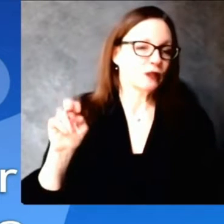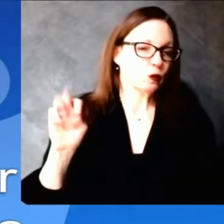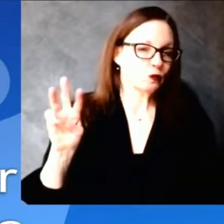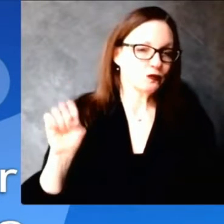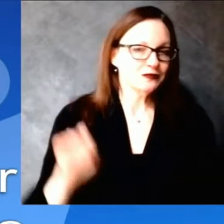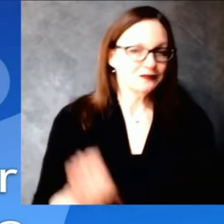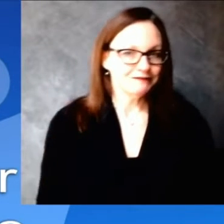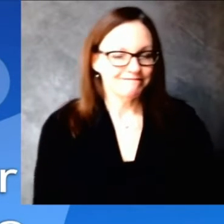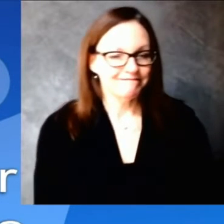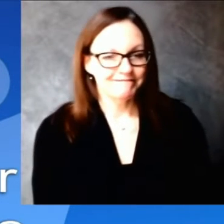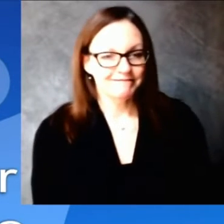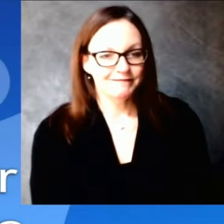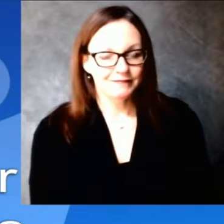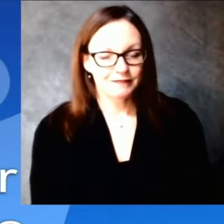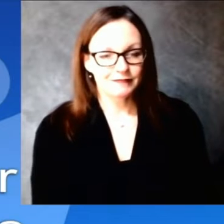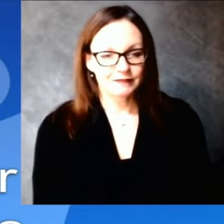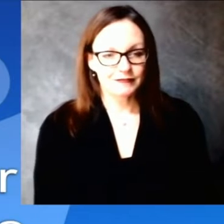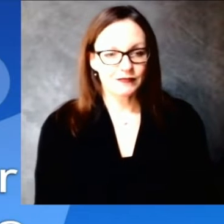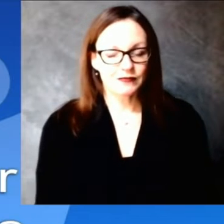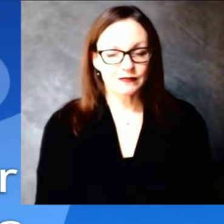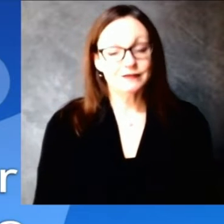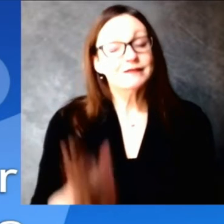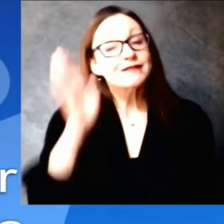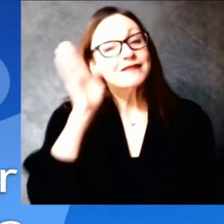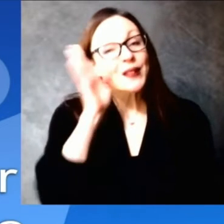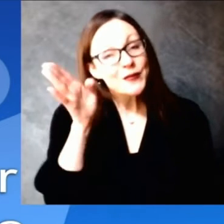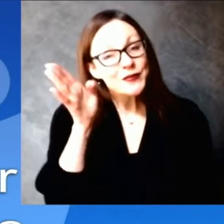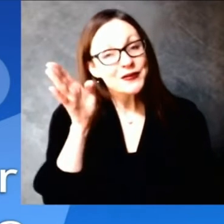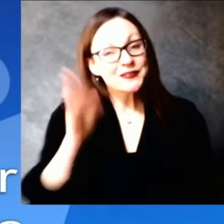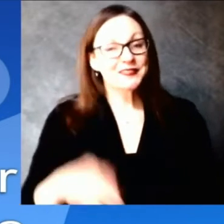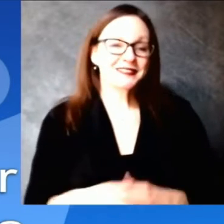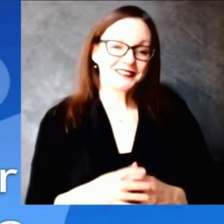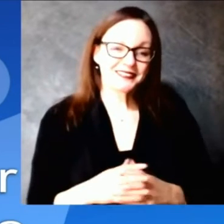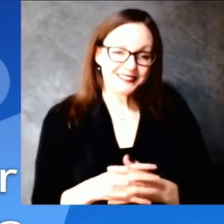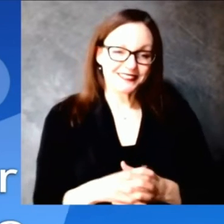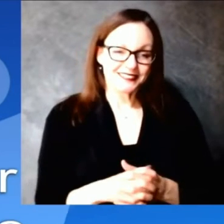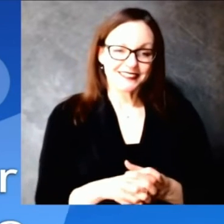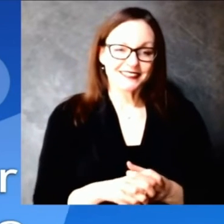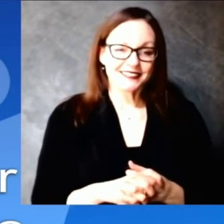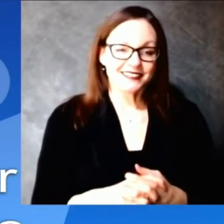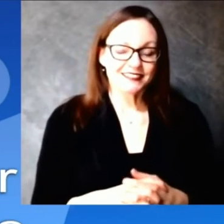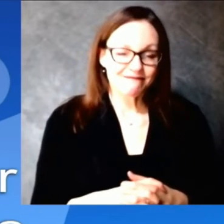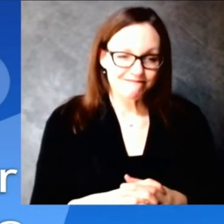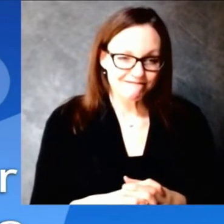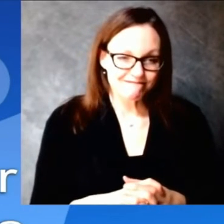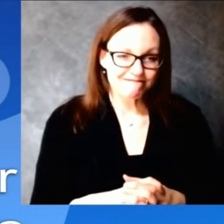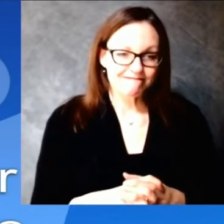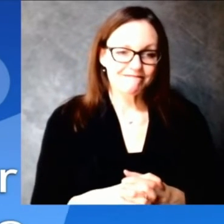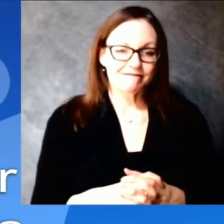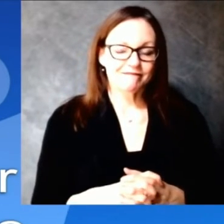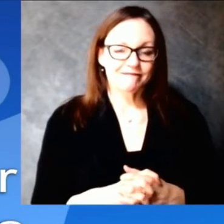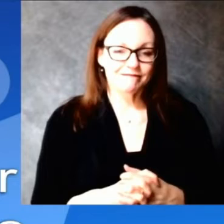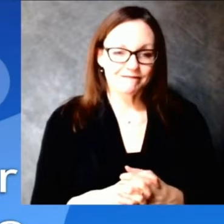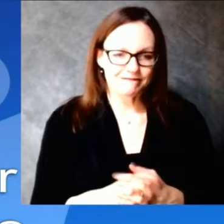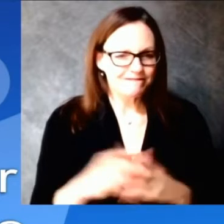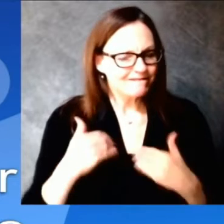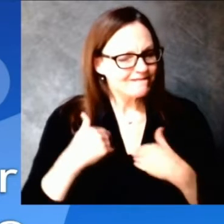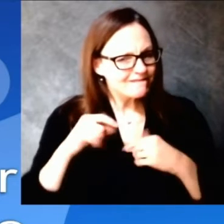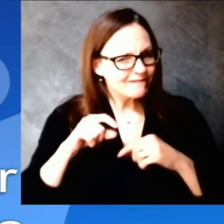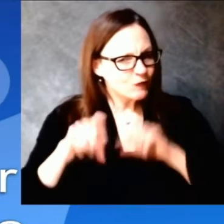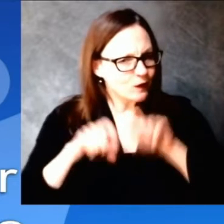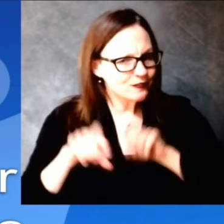Hi, Emily Davies in for Heather. My question, I know we've asked in previous DHS calls, but as we are getting